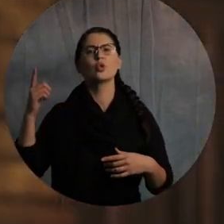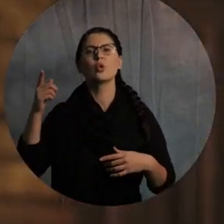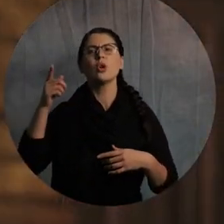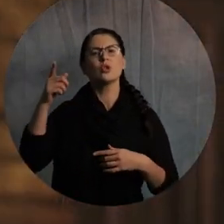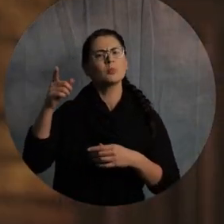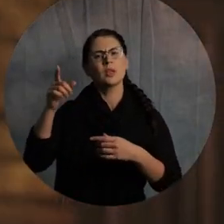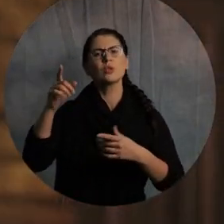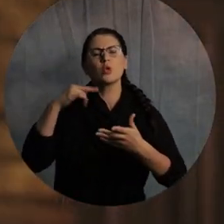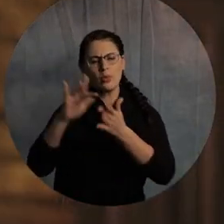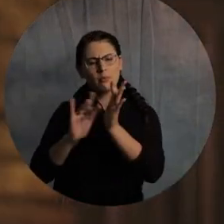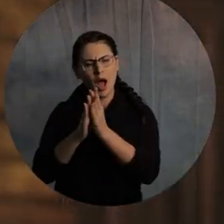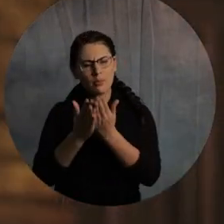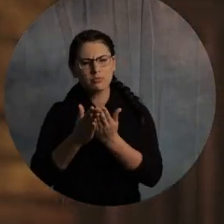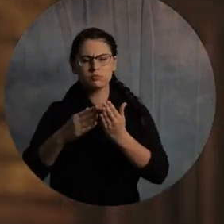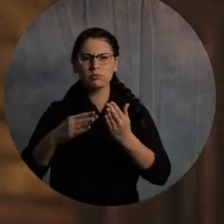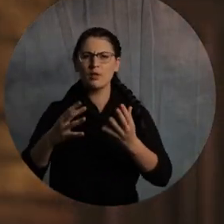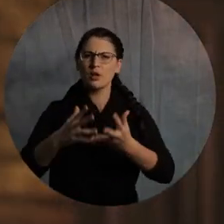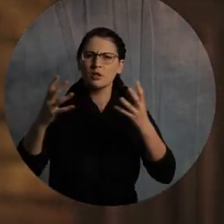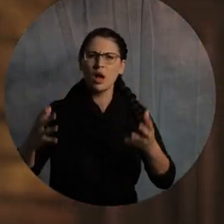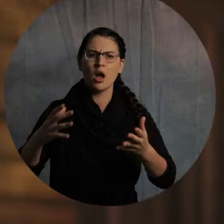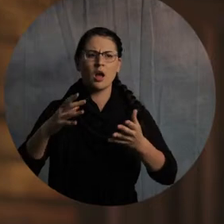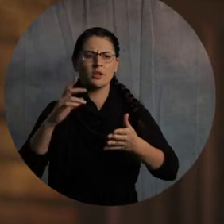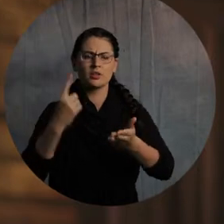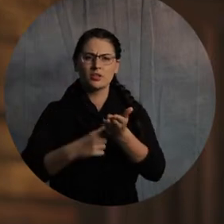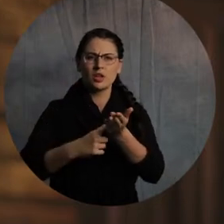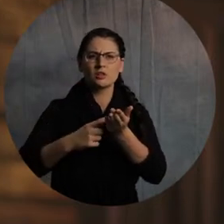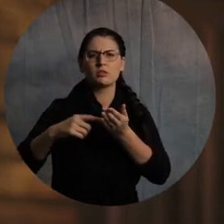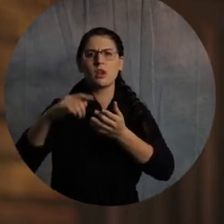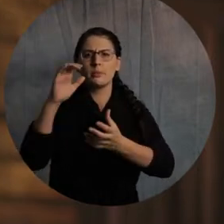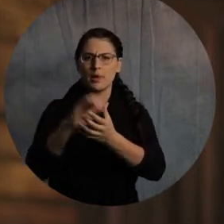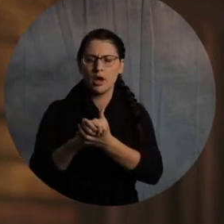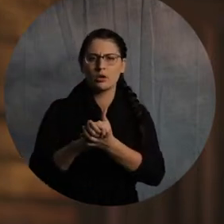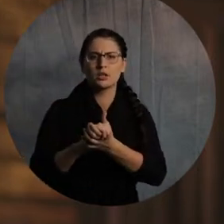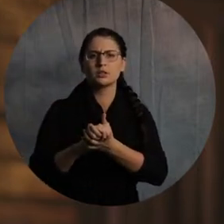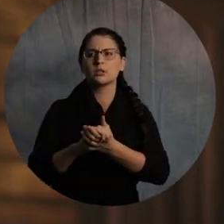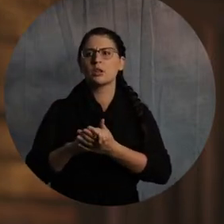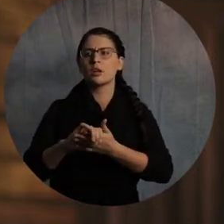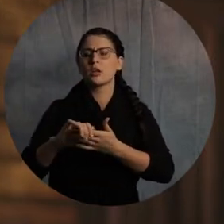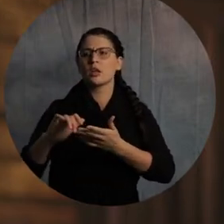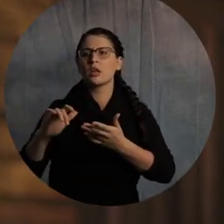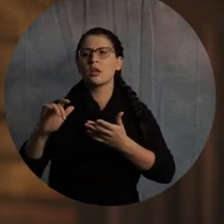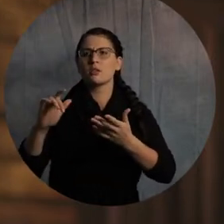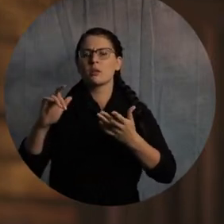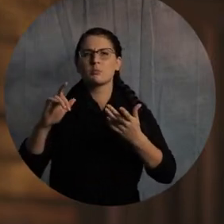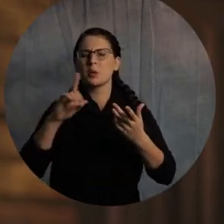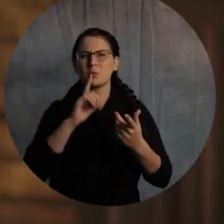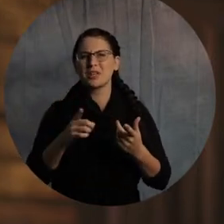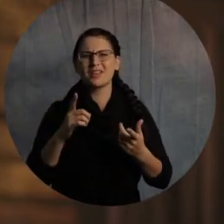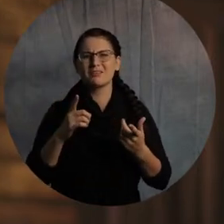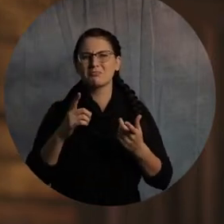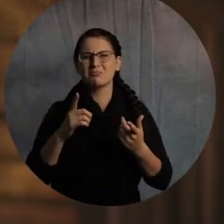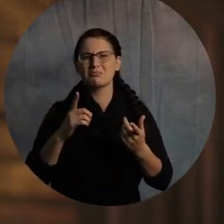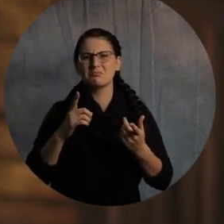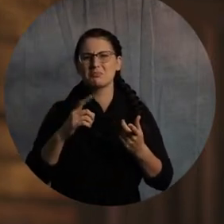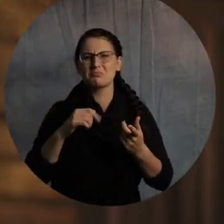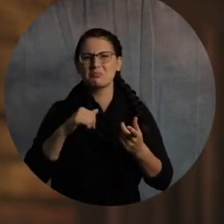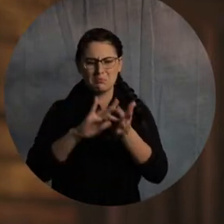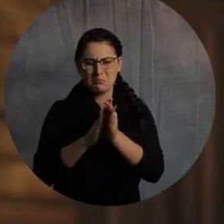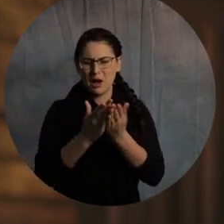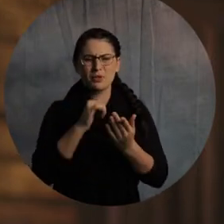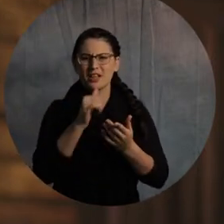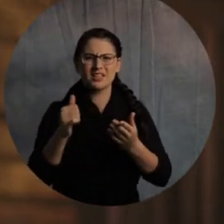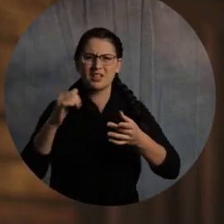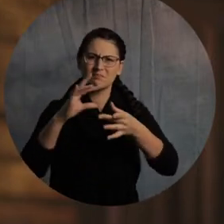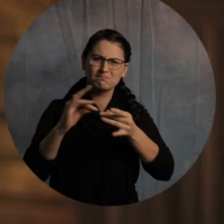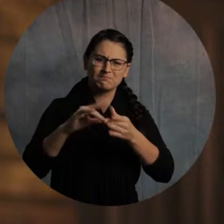All right. I'm going to repeat your question because we didn't mic the audience. That's a great question. We are... Awesome question. So we've done... This whole